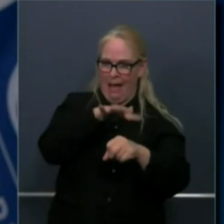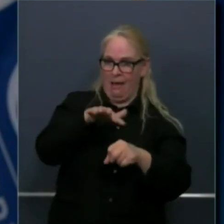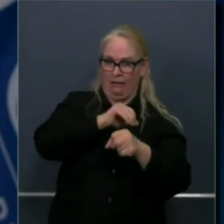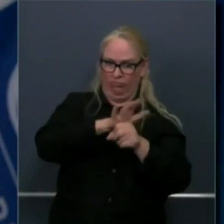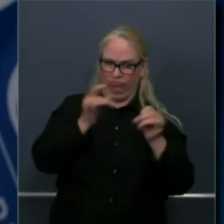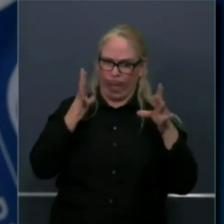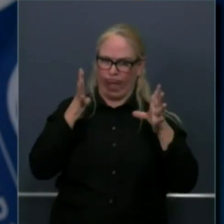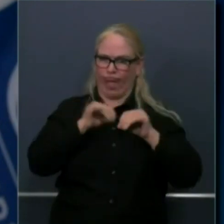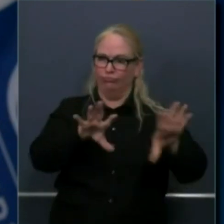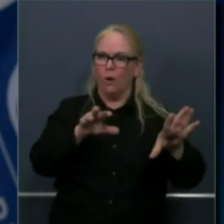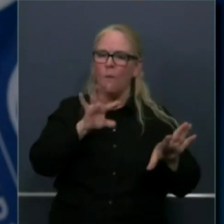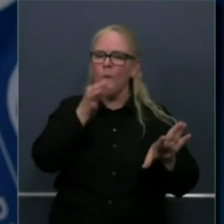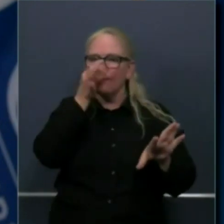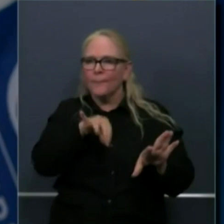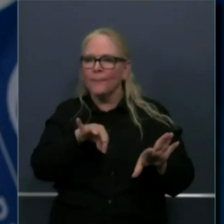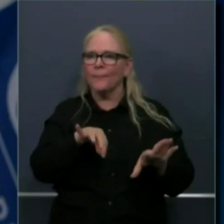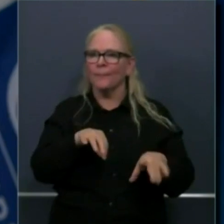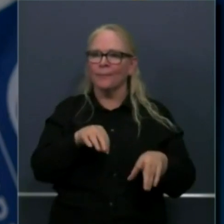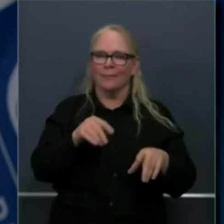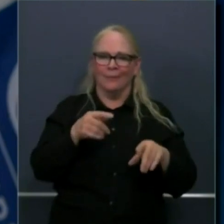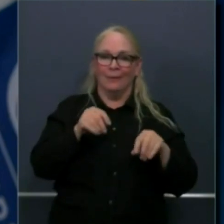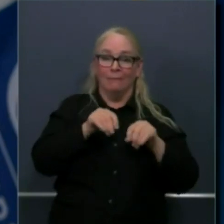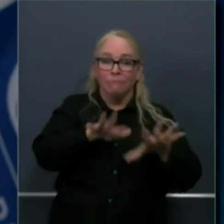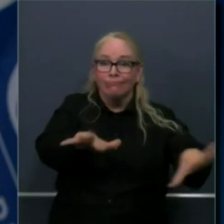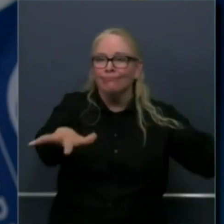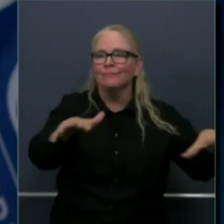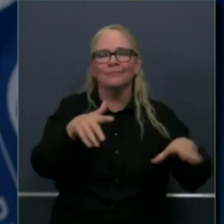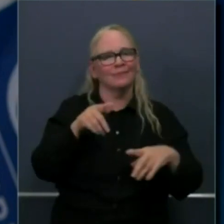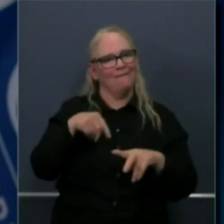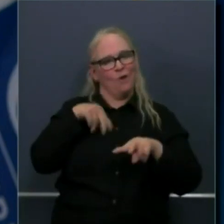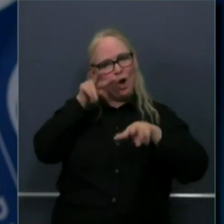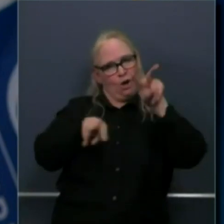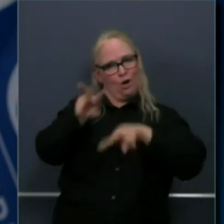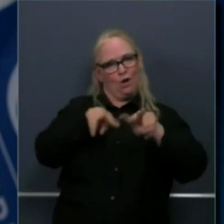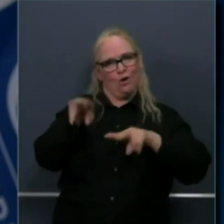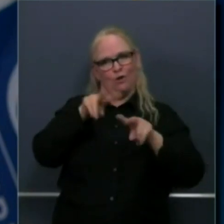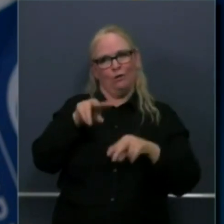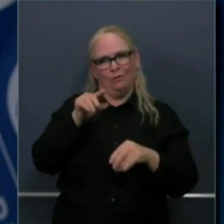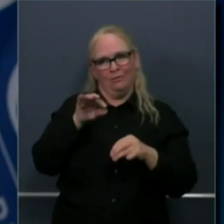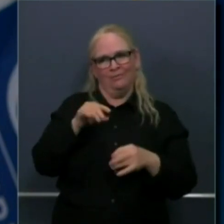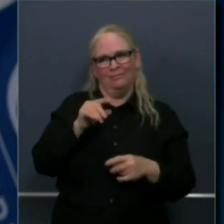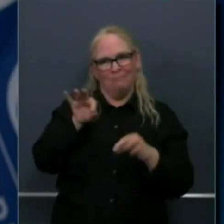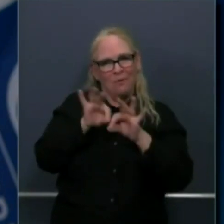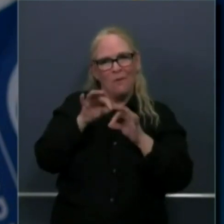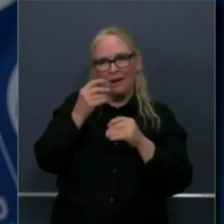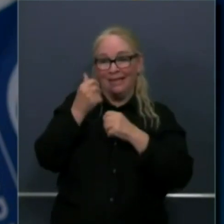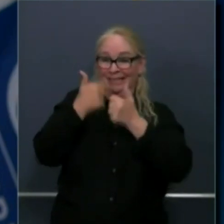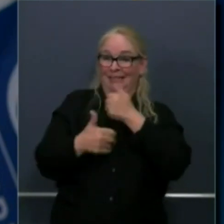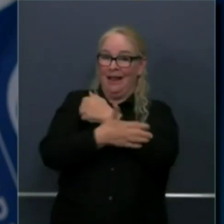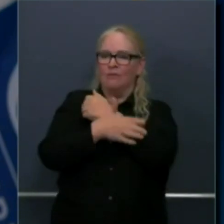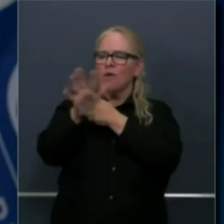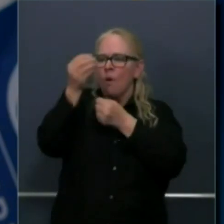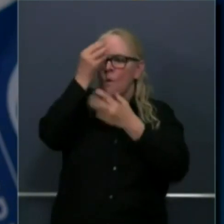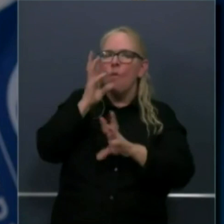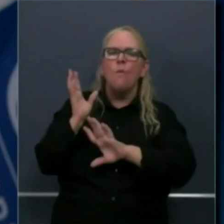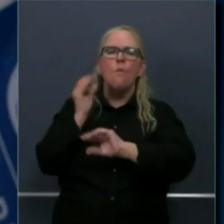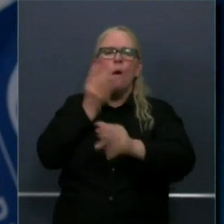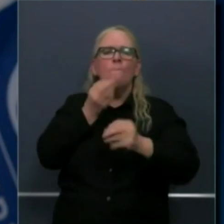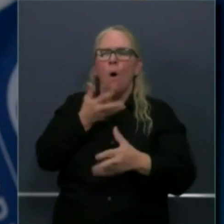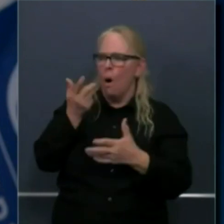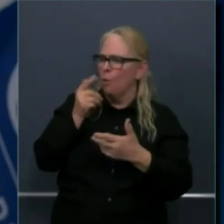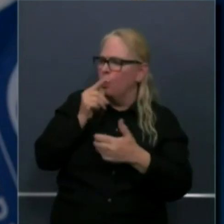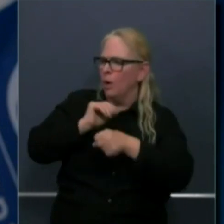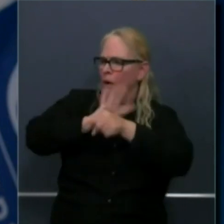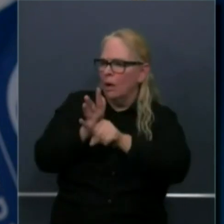have data that's more specific to specific counties, and then also take into account specific conditions like congregate setting